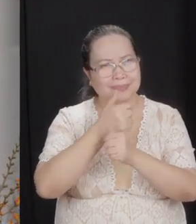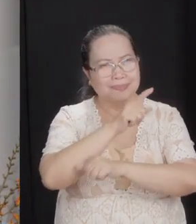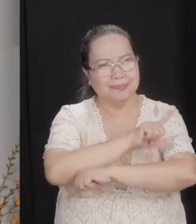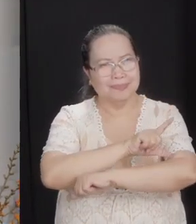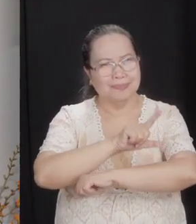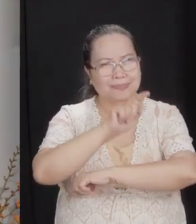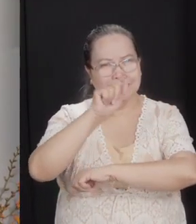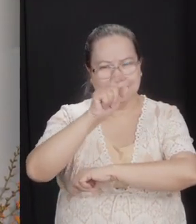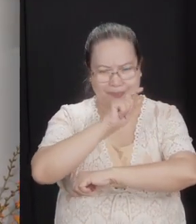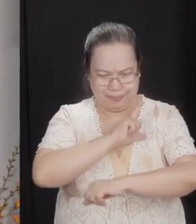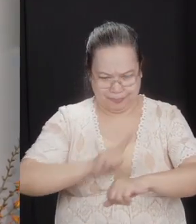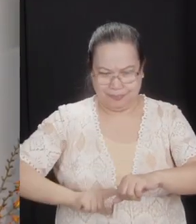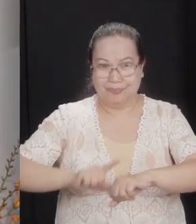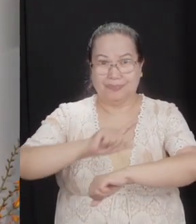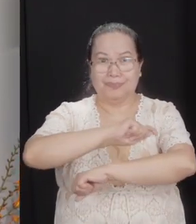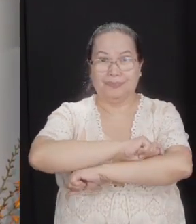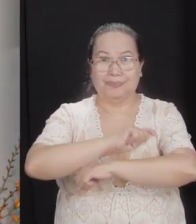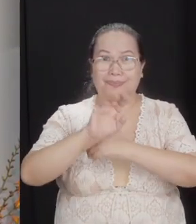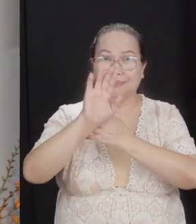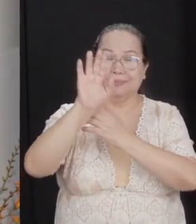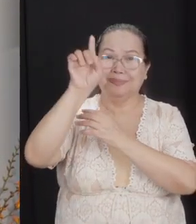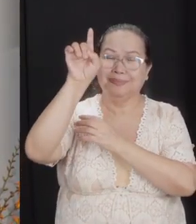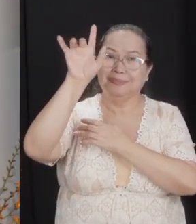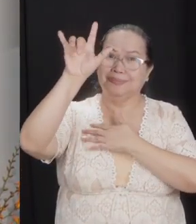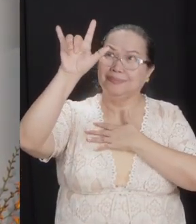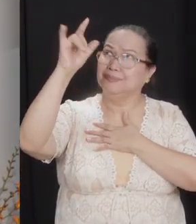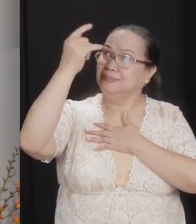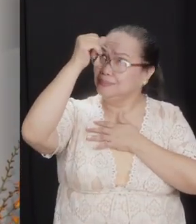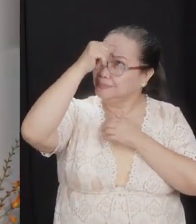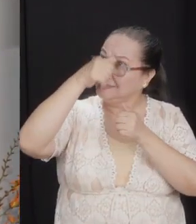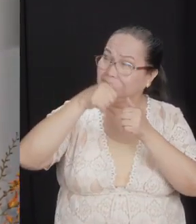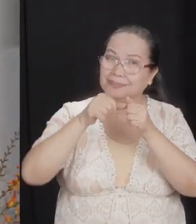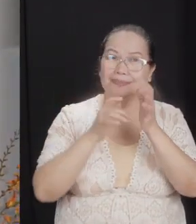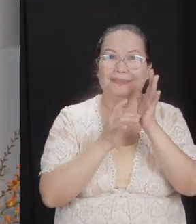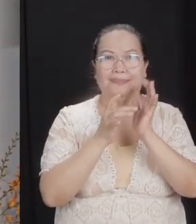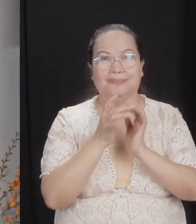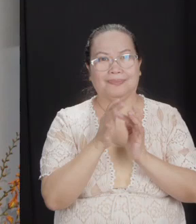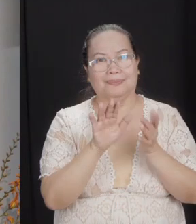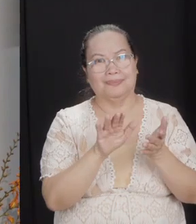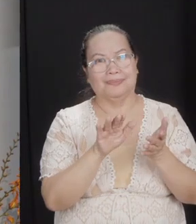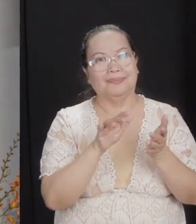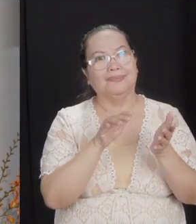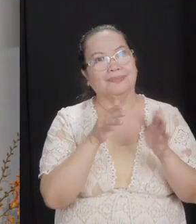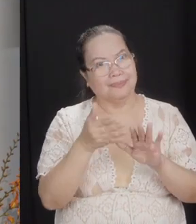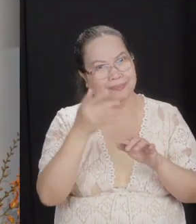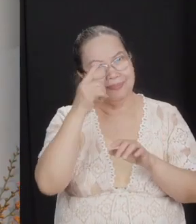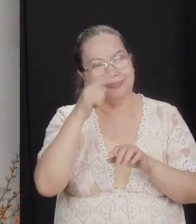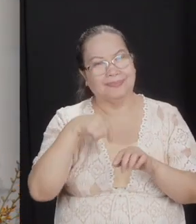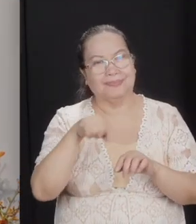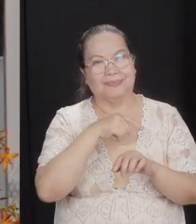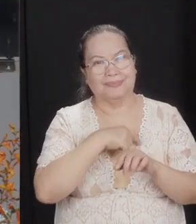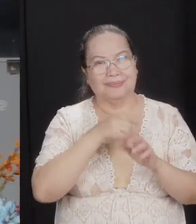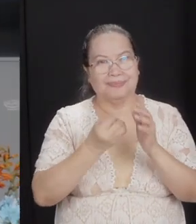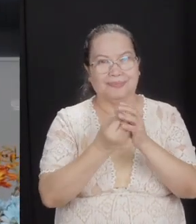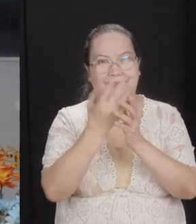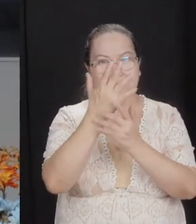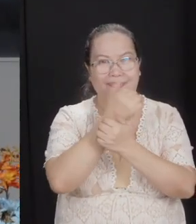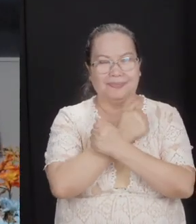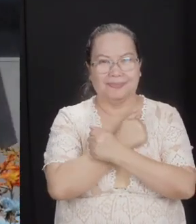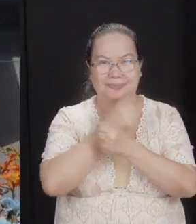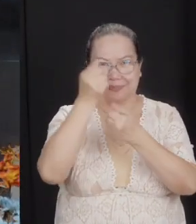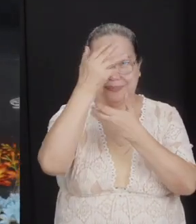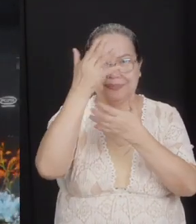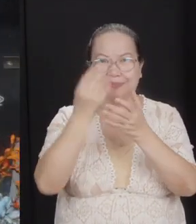to love God back because of what he did for us through Jesus. As you grow in love, obedience grows.